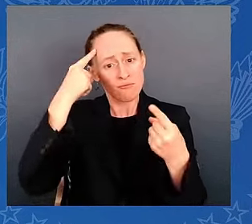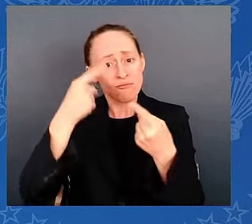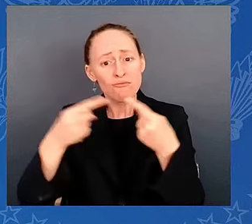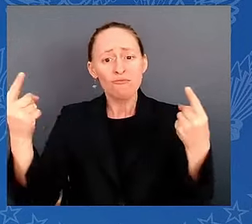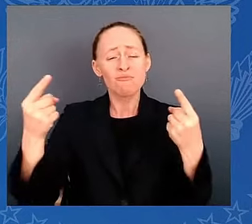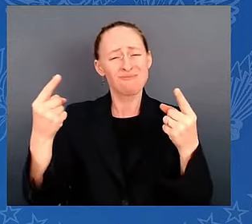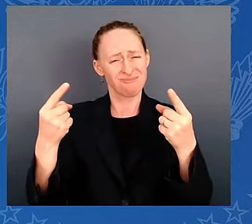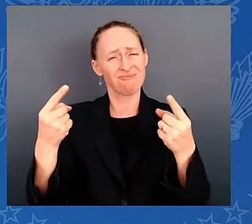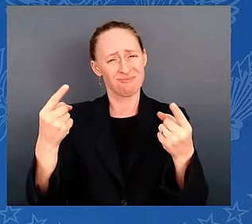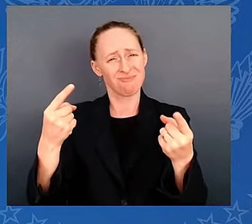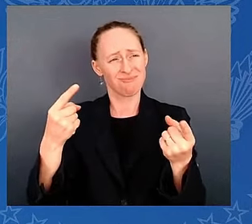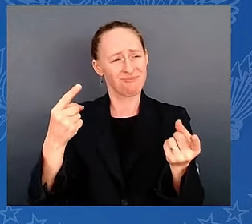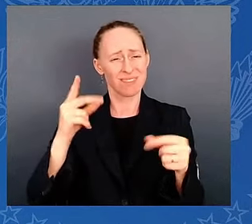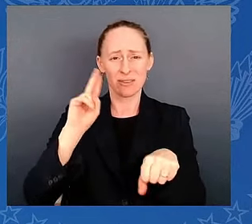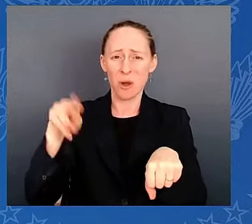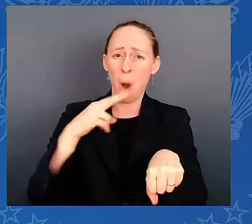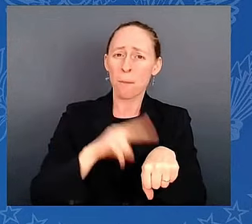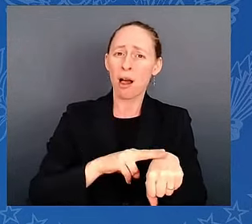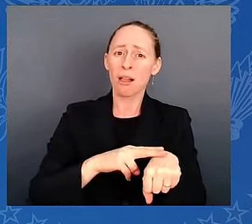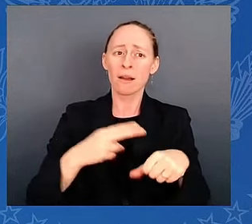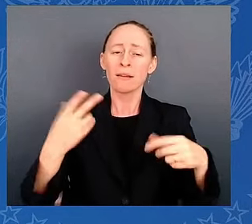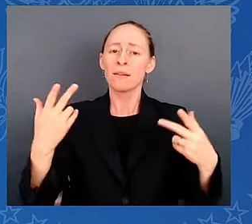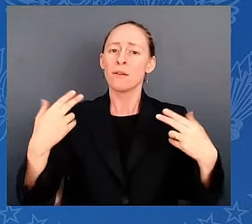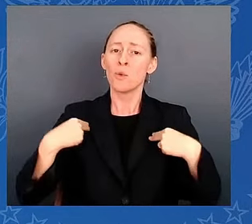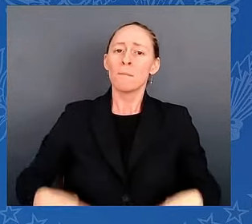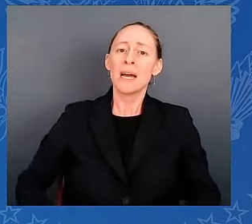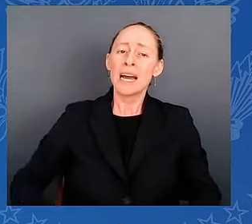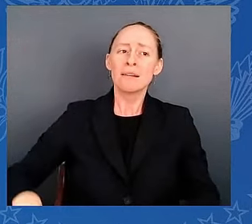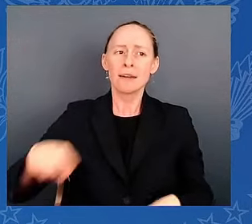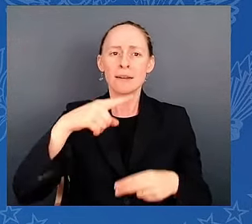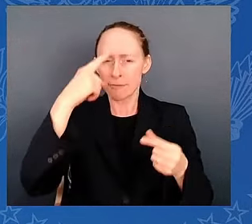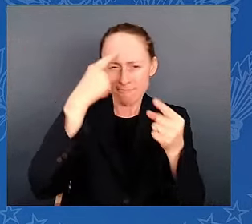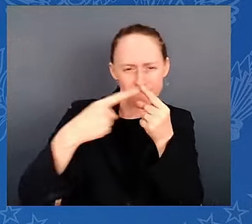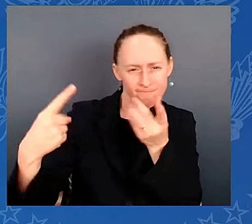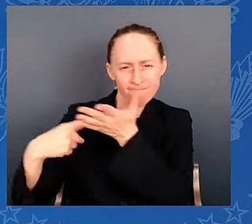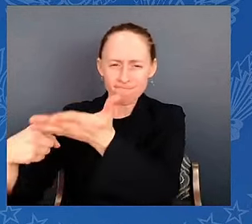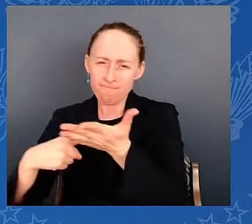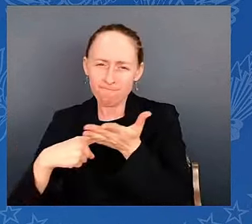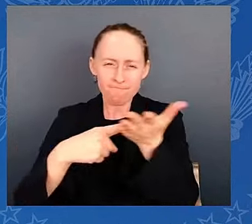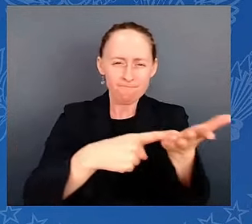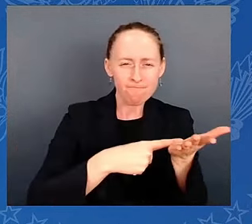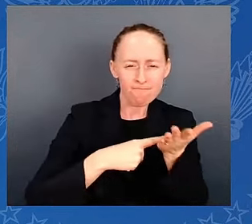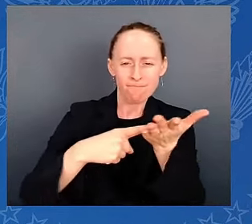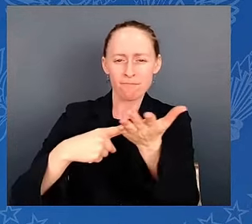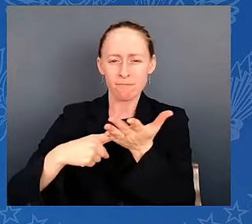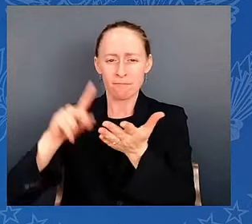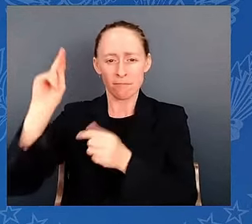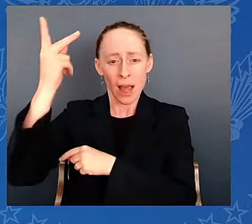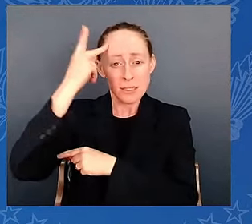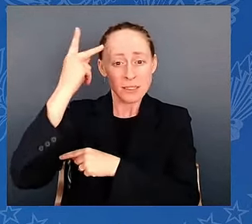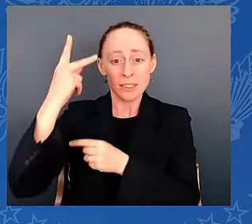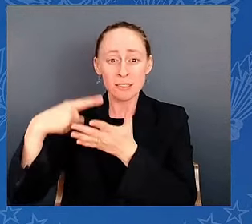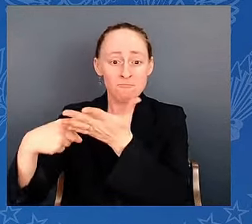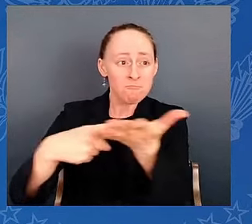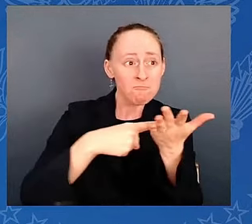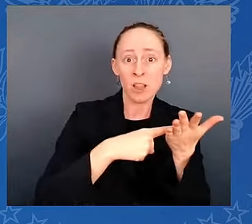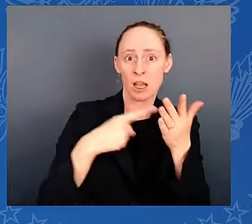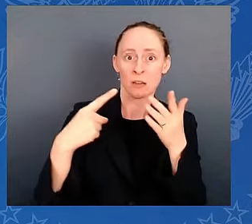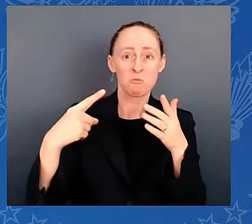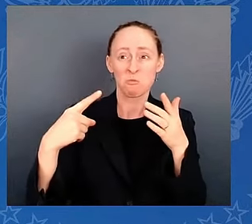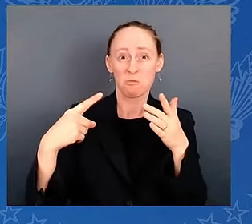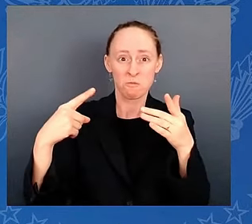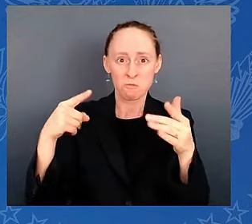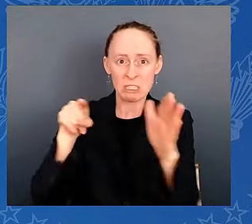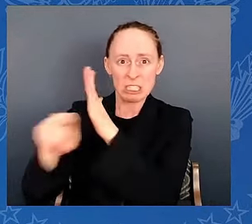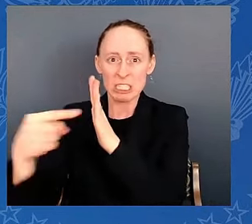politics must never be a literal battlefield, a God forbid, a killing field. I believe politics ought to be an arena for peaceful